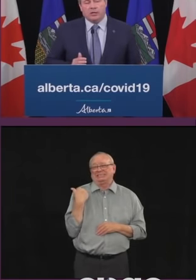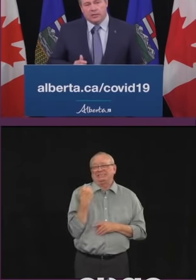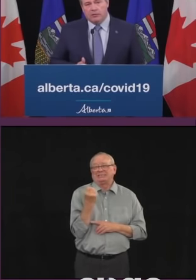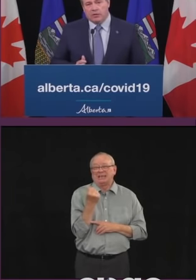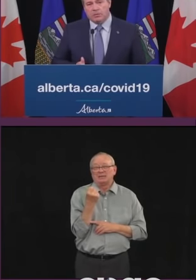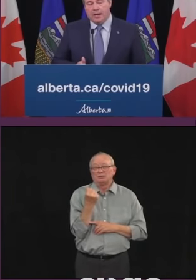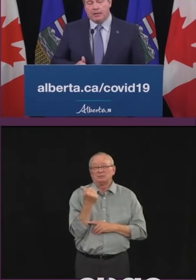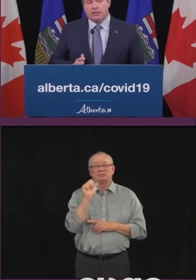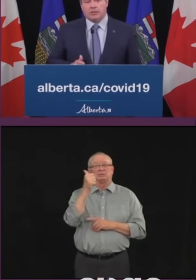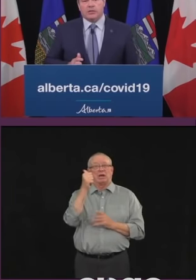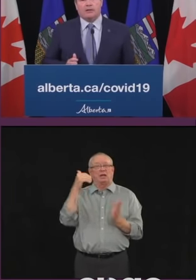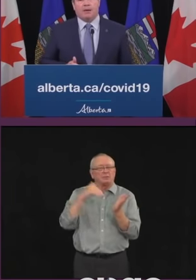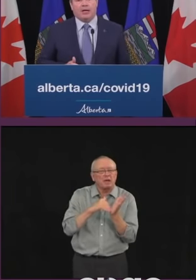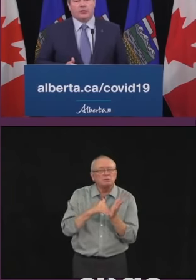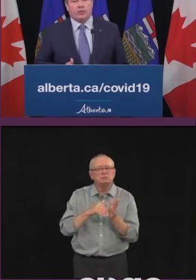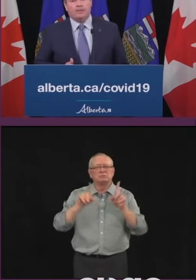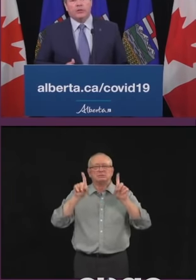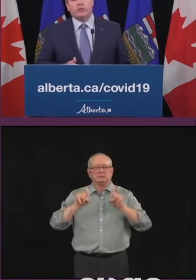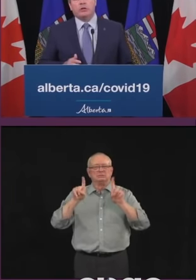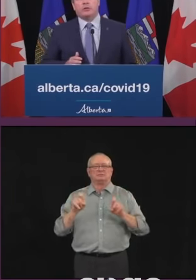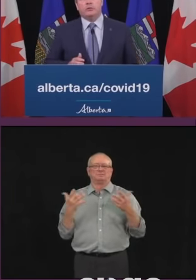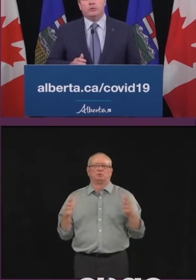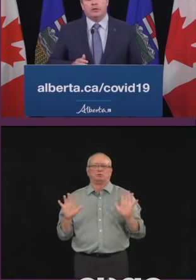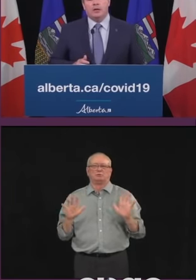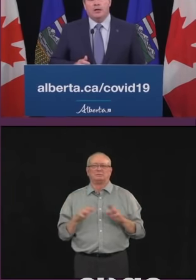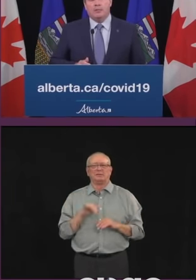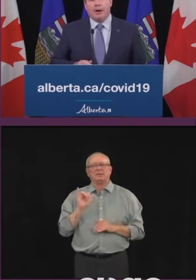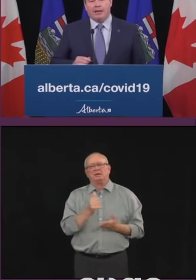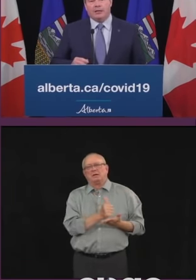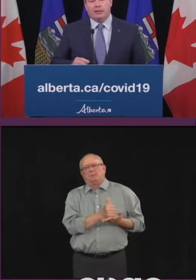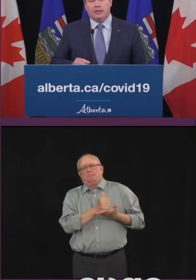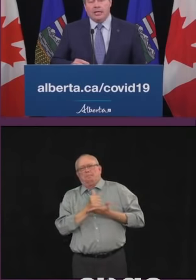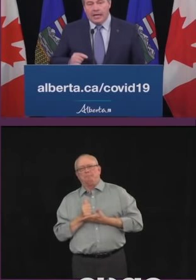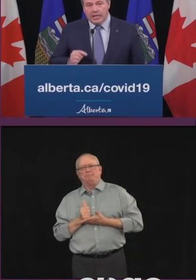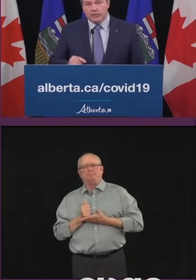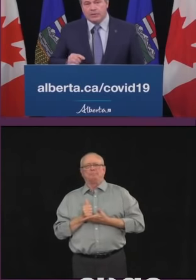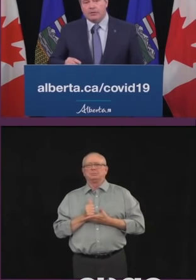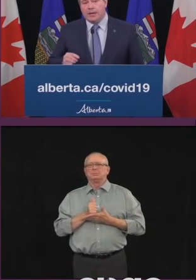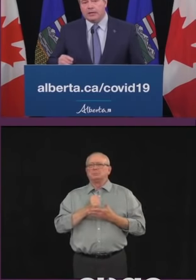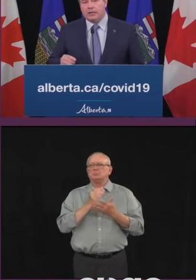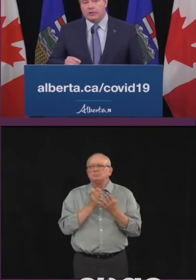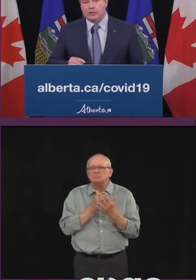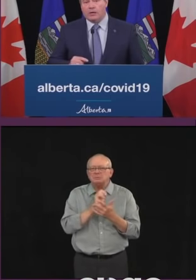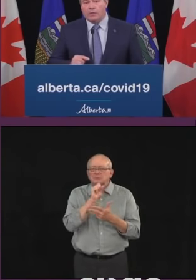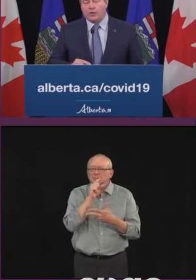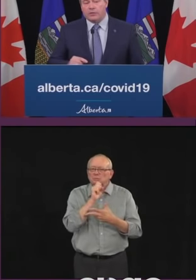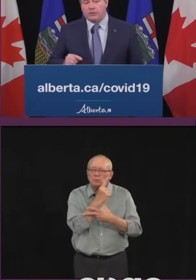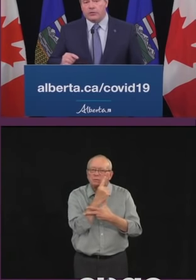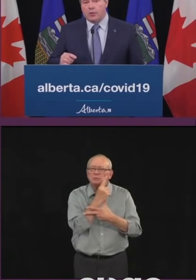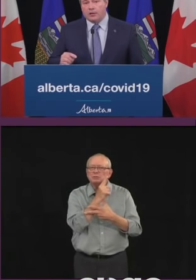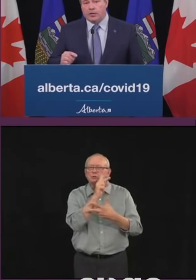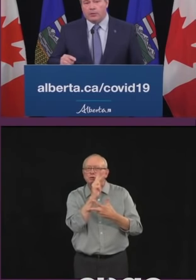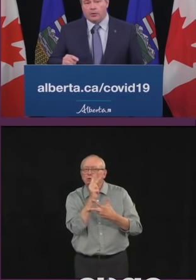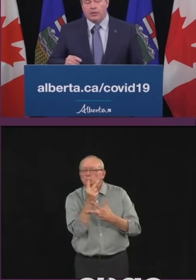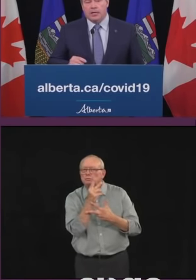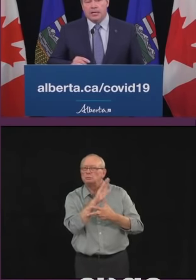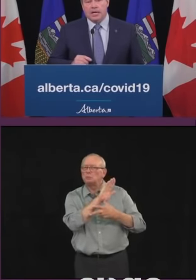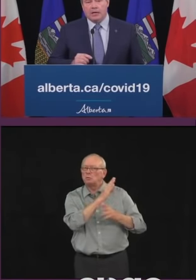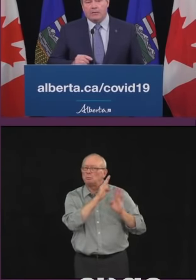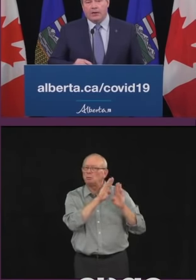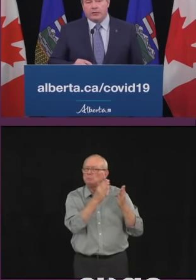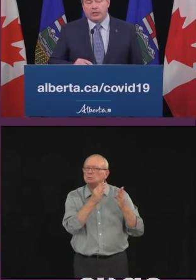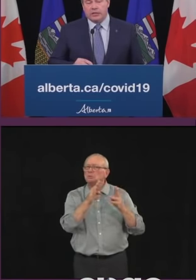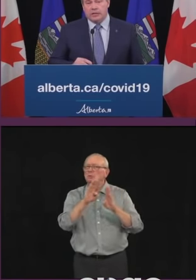and we continue expanding testing capacity. This includes piloting asymptomatic testing at pharmacies across Alberta